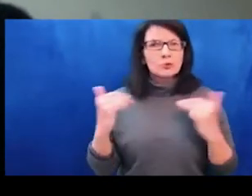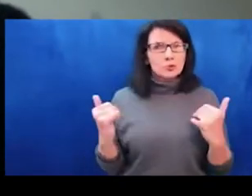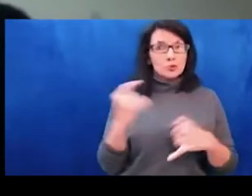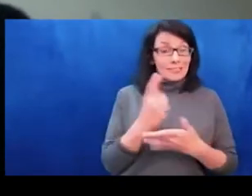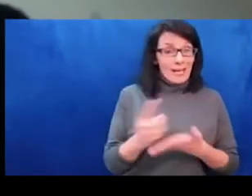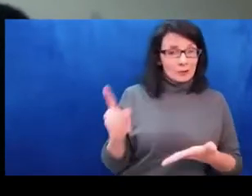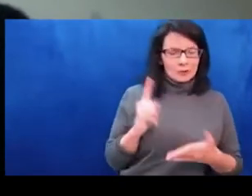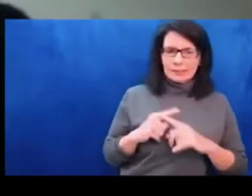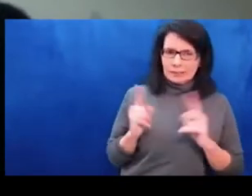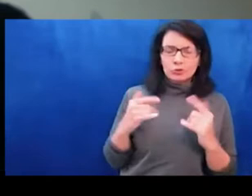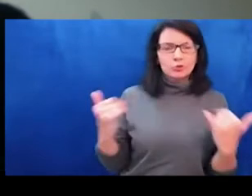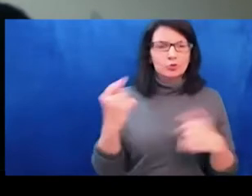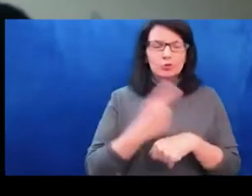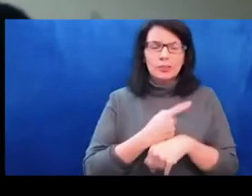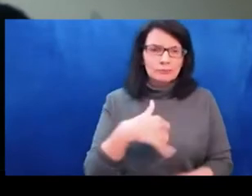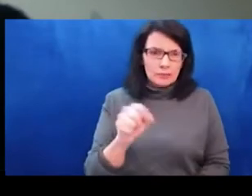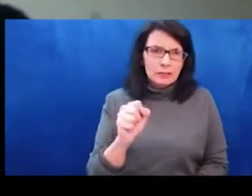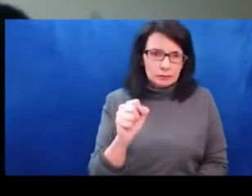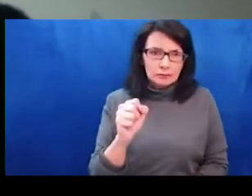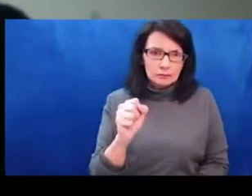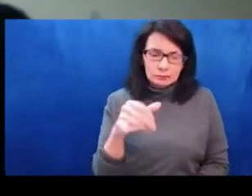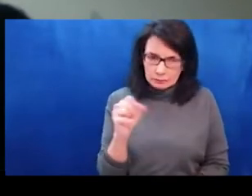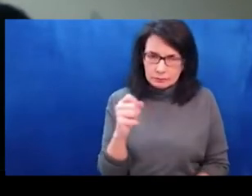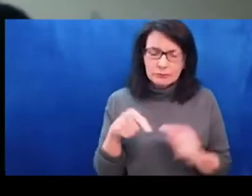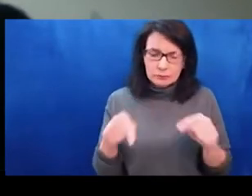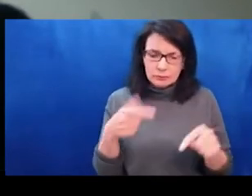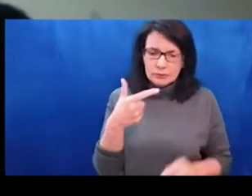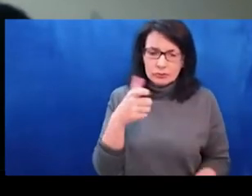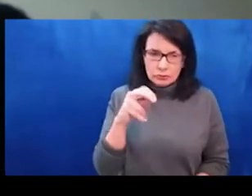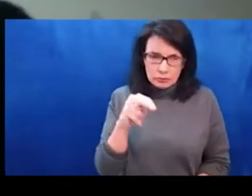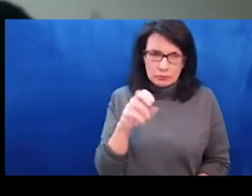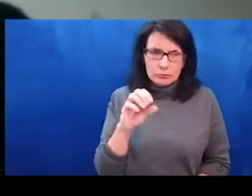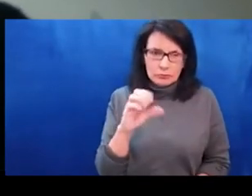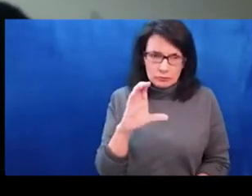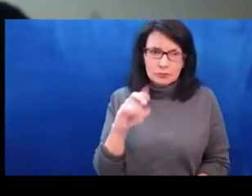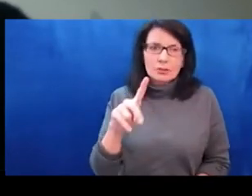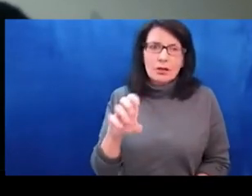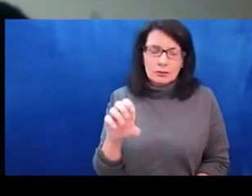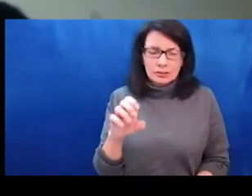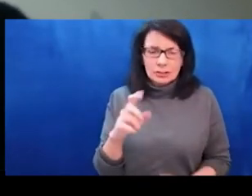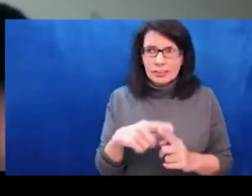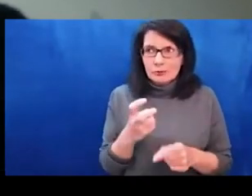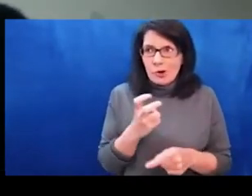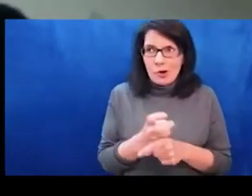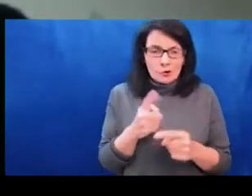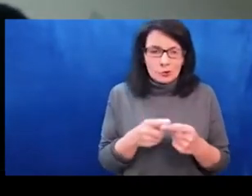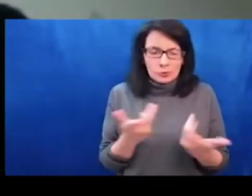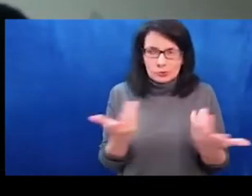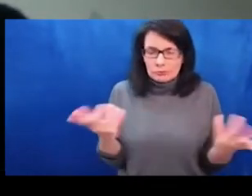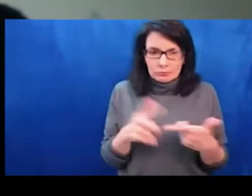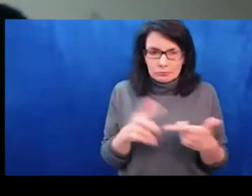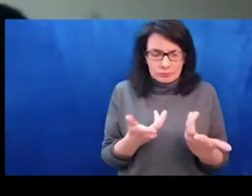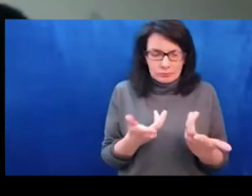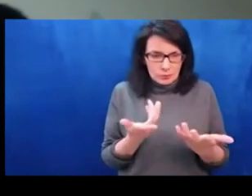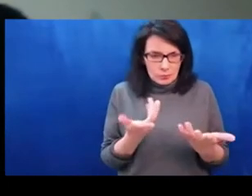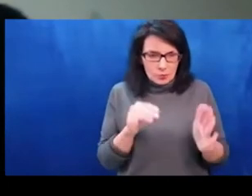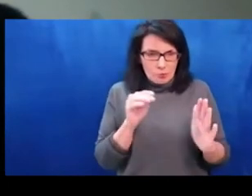And in this state of war right now, things are just